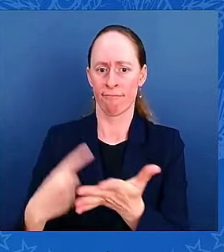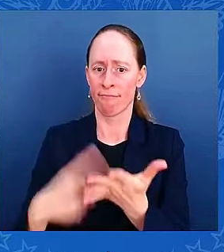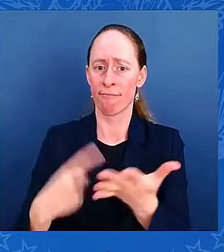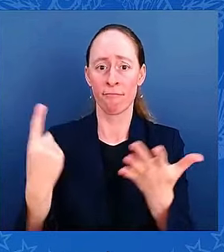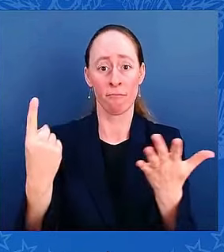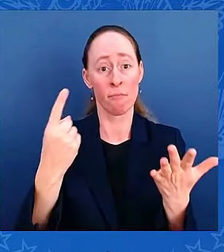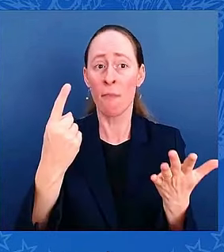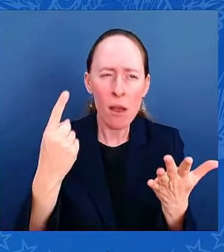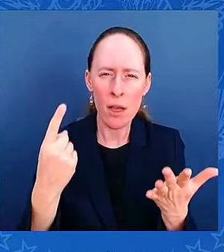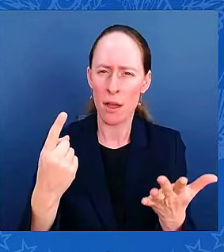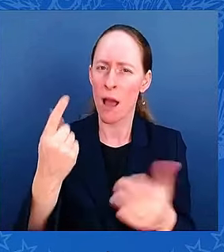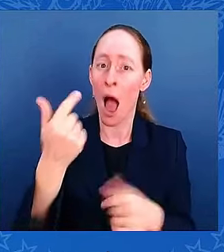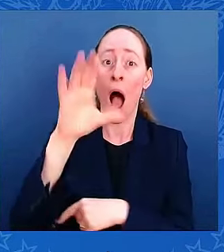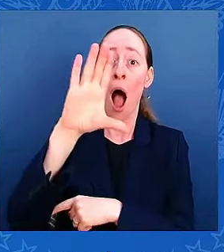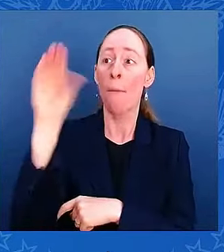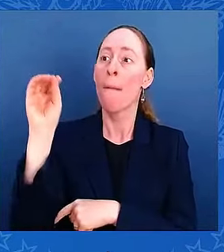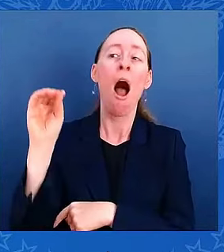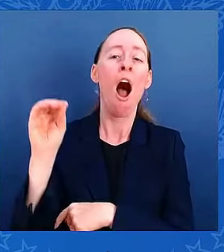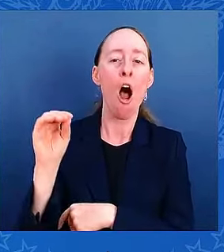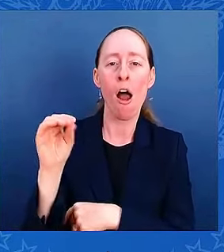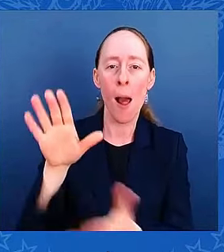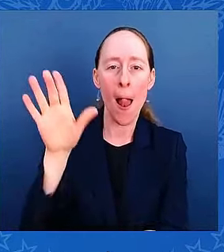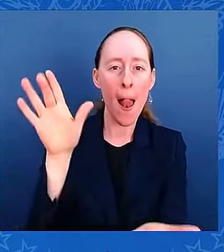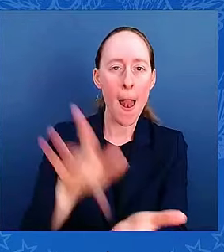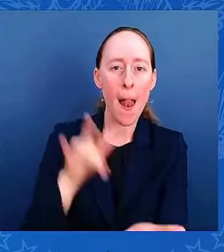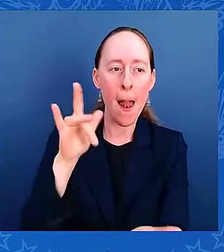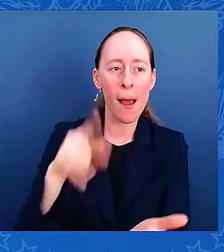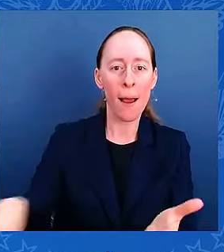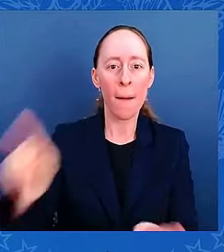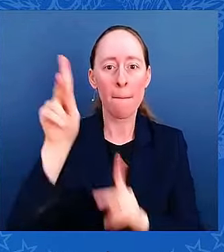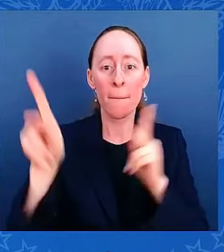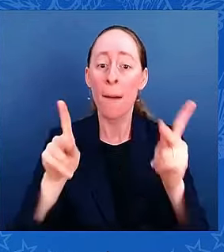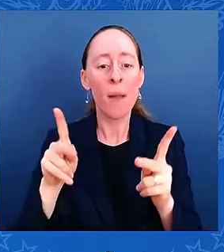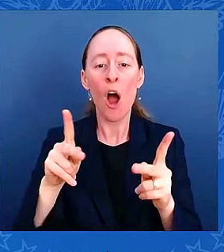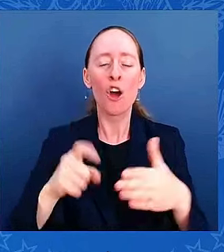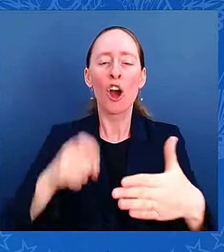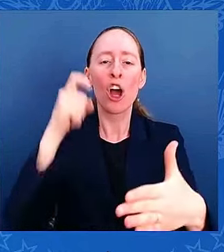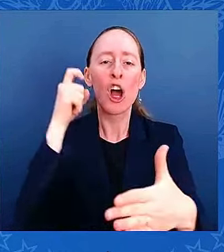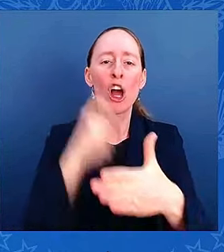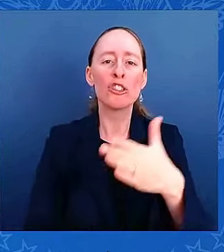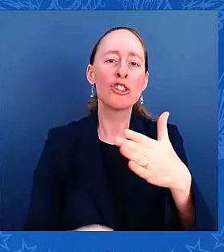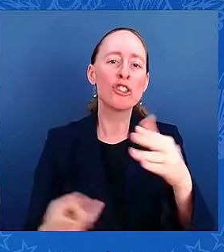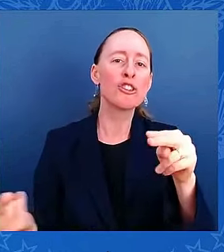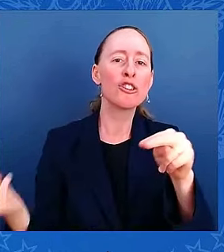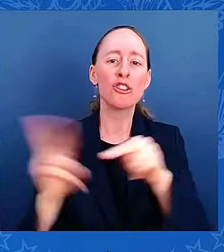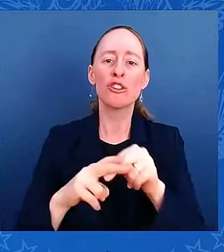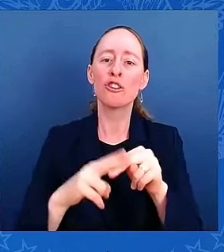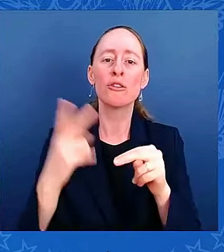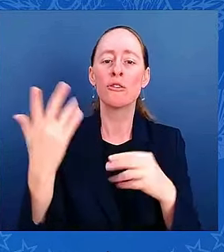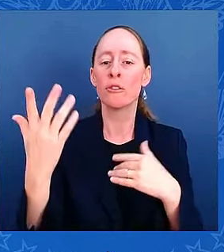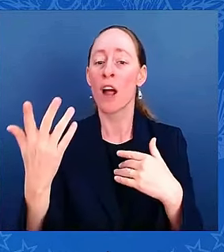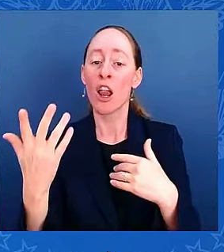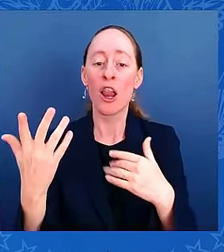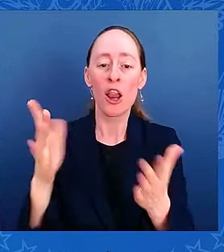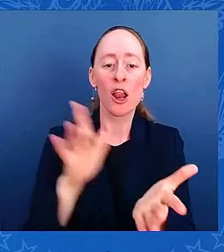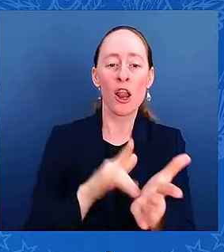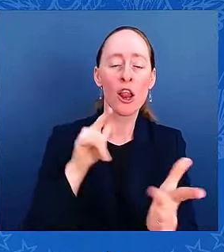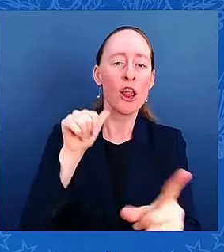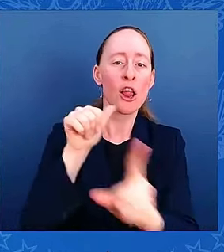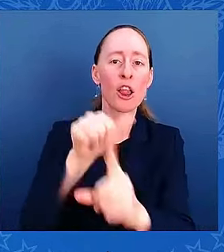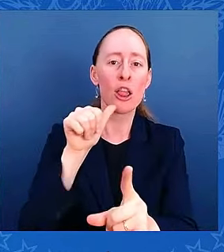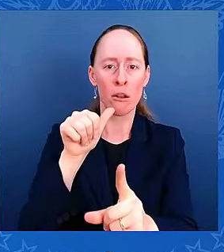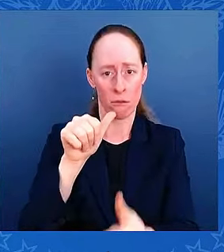whether you're a company engaging in price gouging or a citizen trying to scam your neighbors, we will go after you and we will hold you accountable.